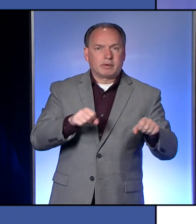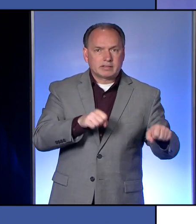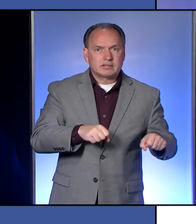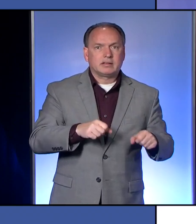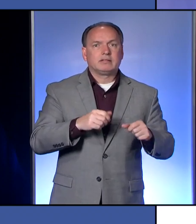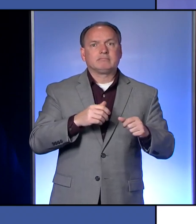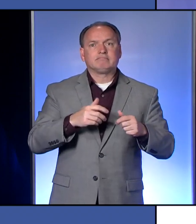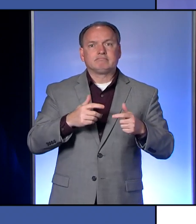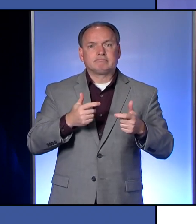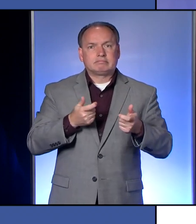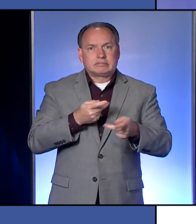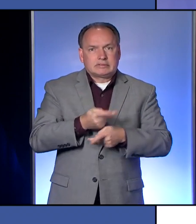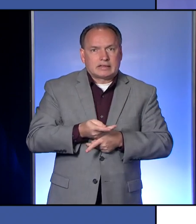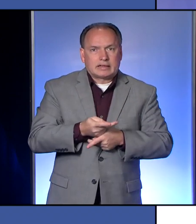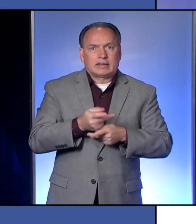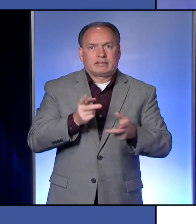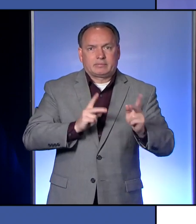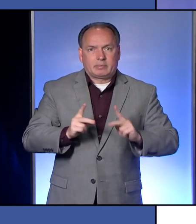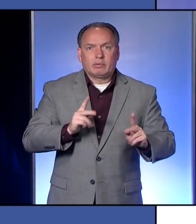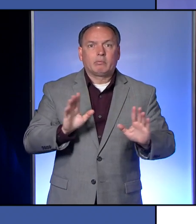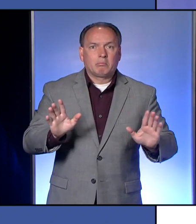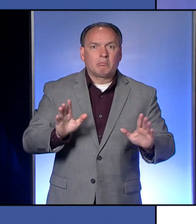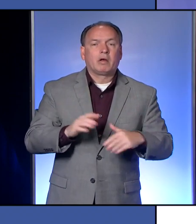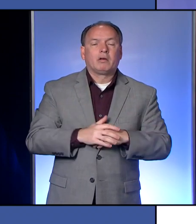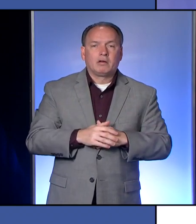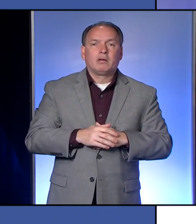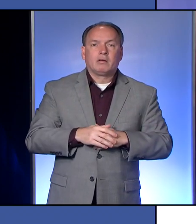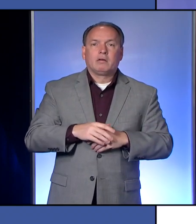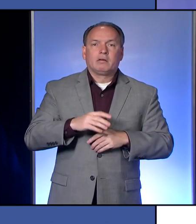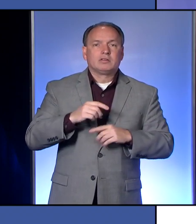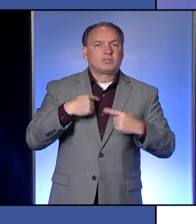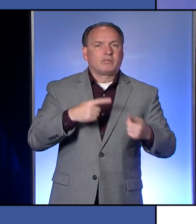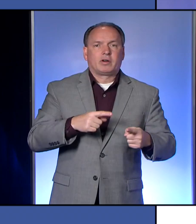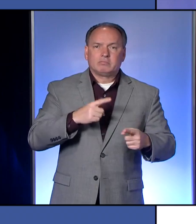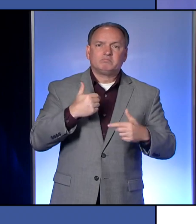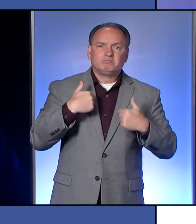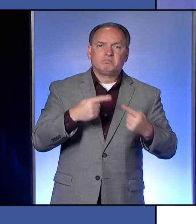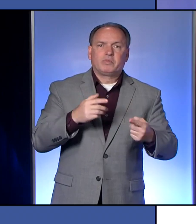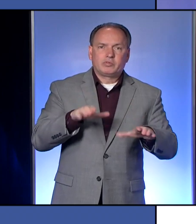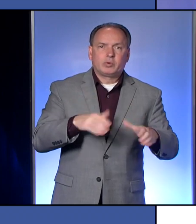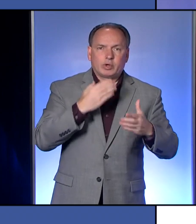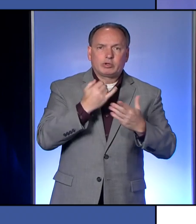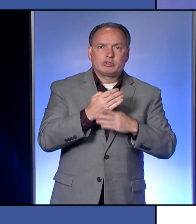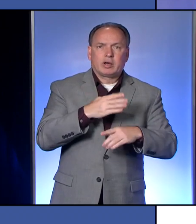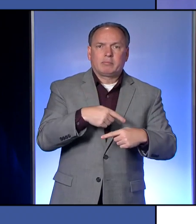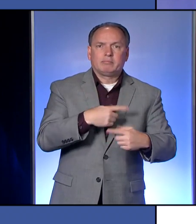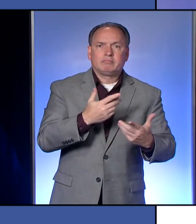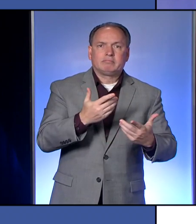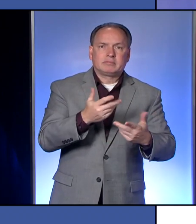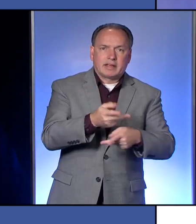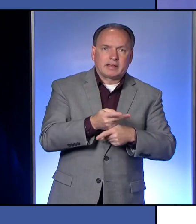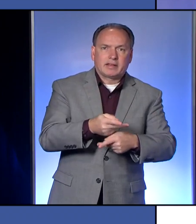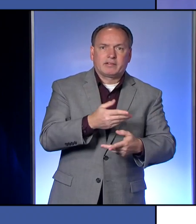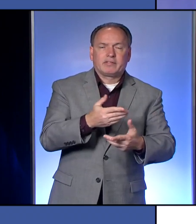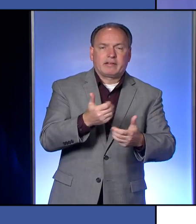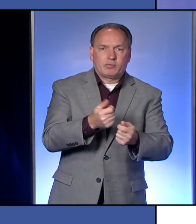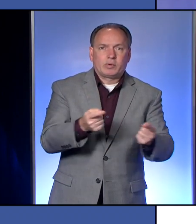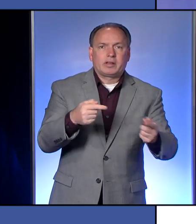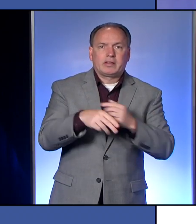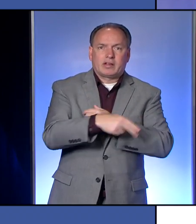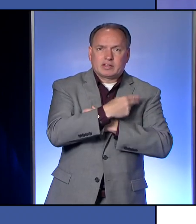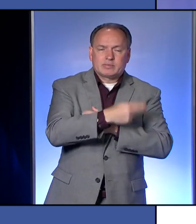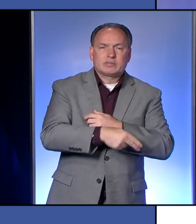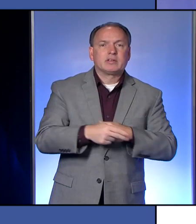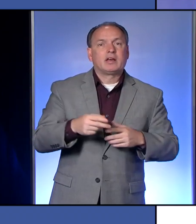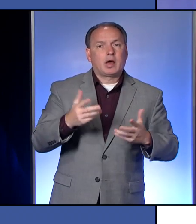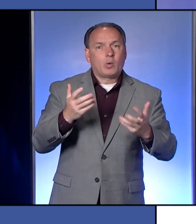gotten anywhere close to reaching that capacity. And I think kind of going back to the last question, I just want to make sure people understand even though many people have